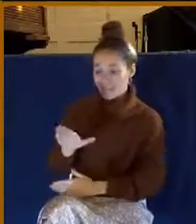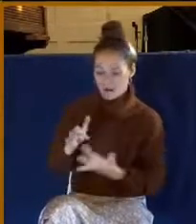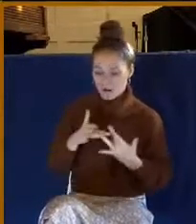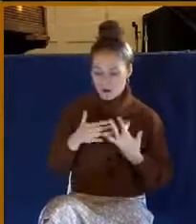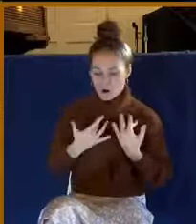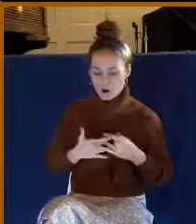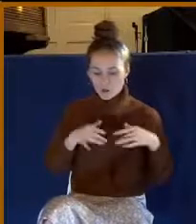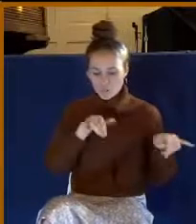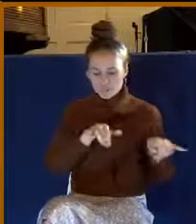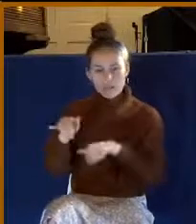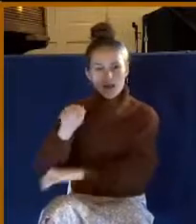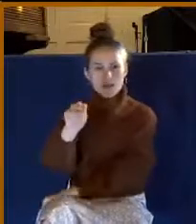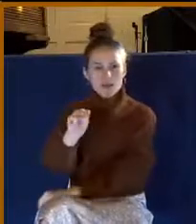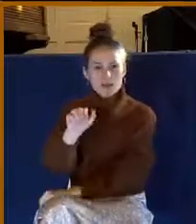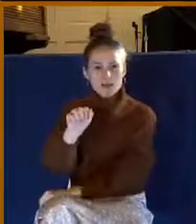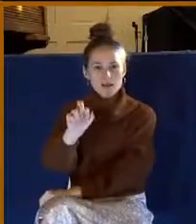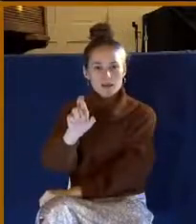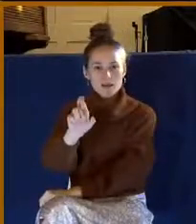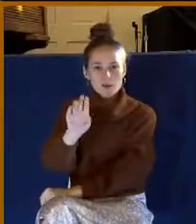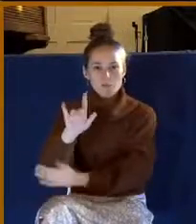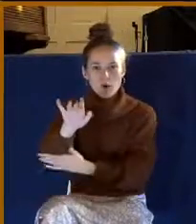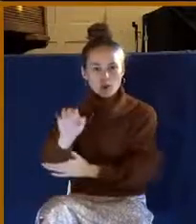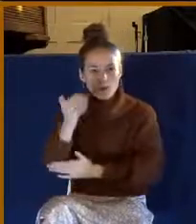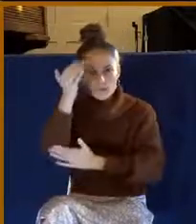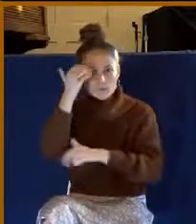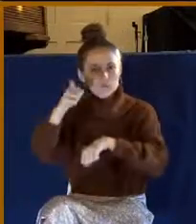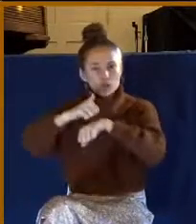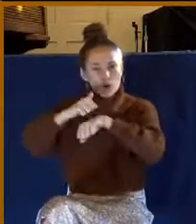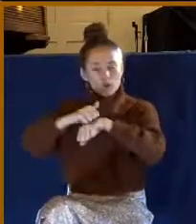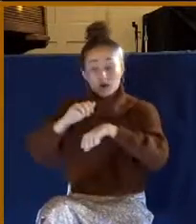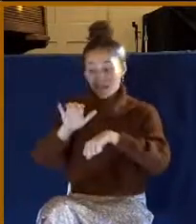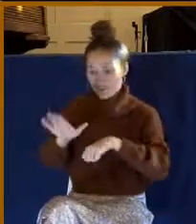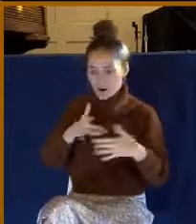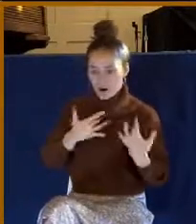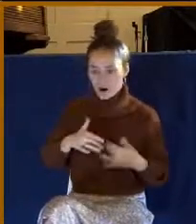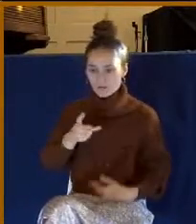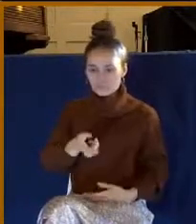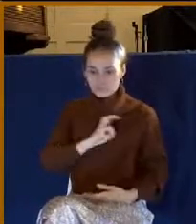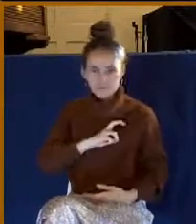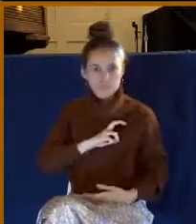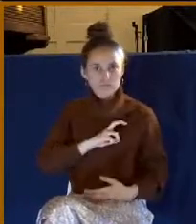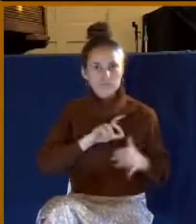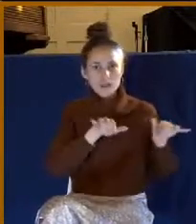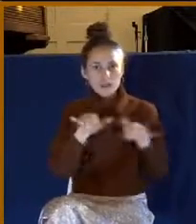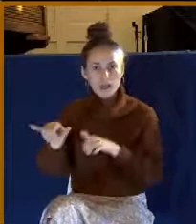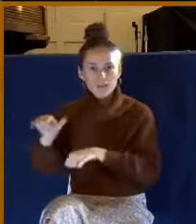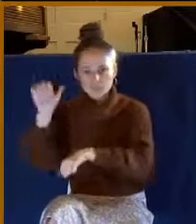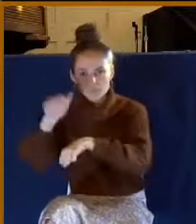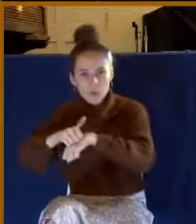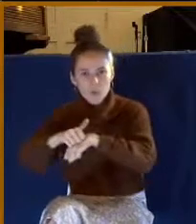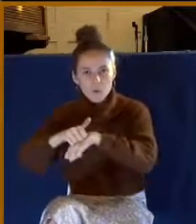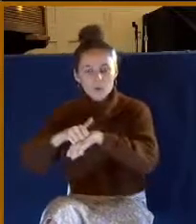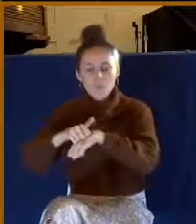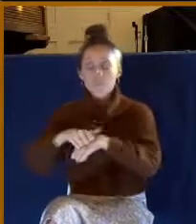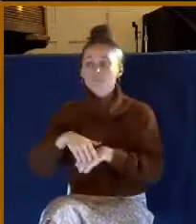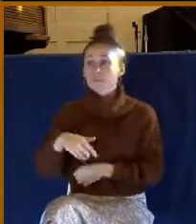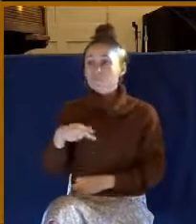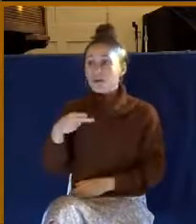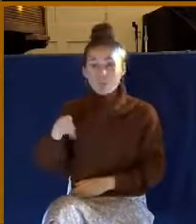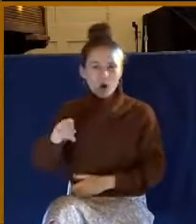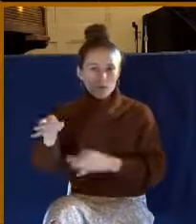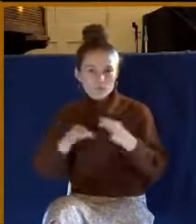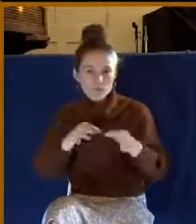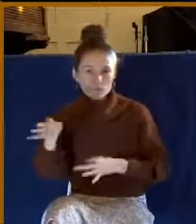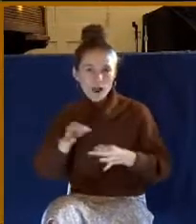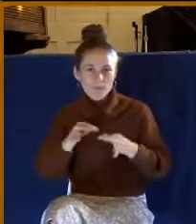solid marble, what he was saying. The Bible says in Romans 121, Paul is describing the lost world.